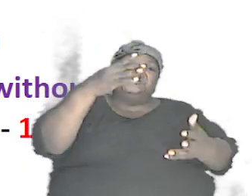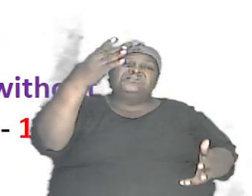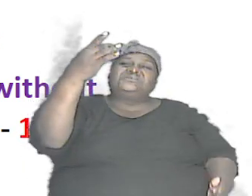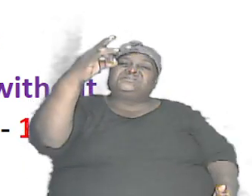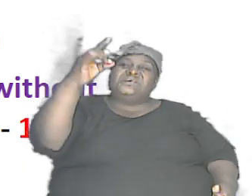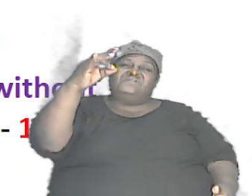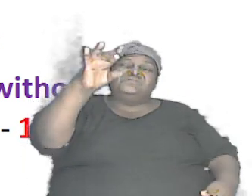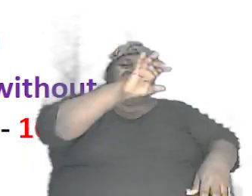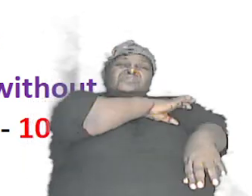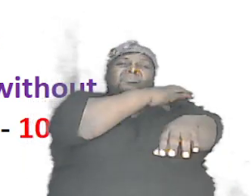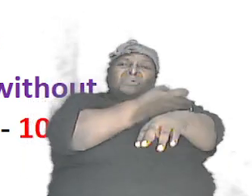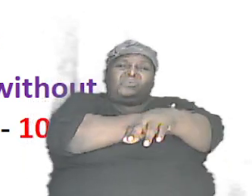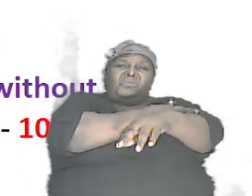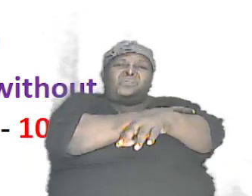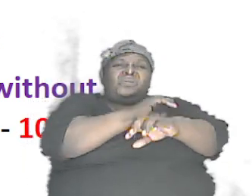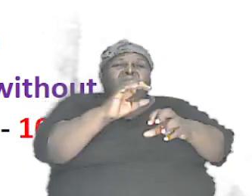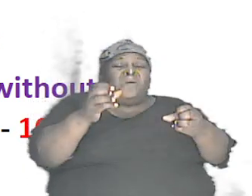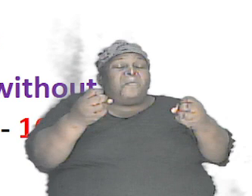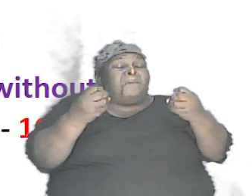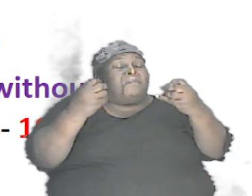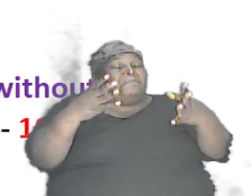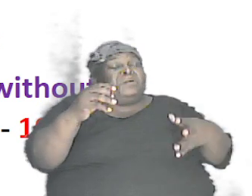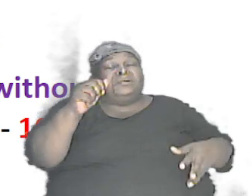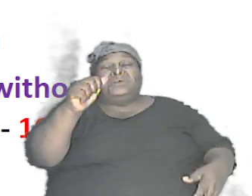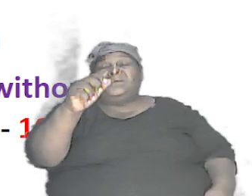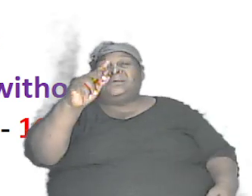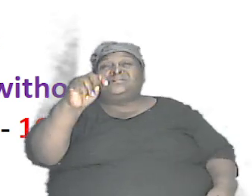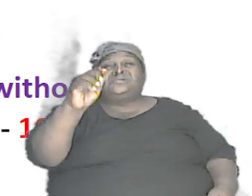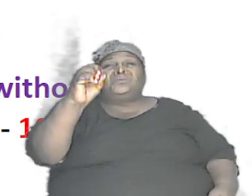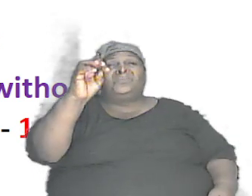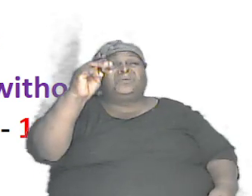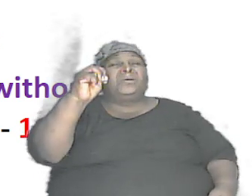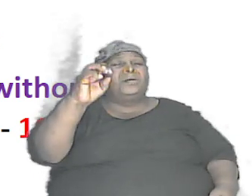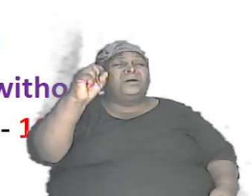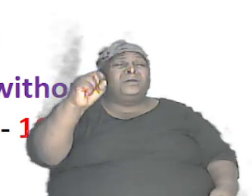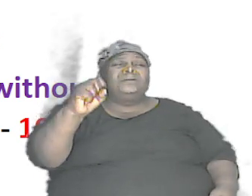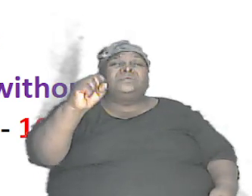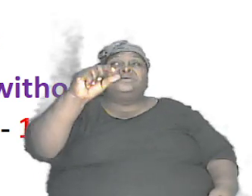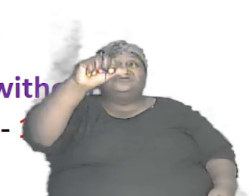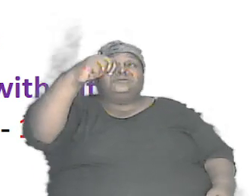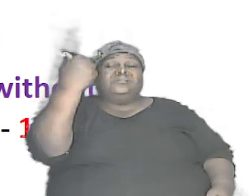how much atoms in the known universe is 10 to the 80